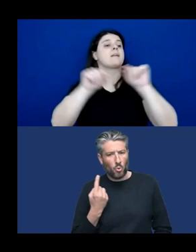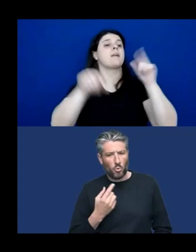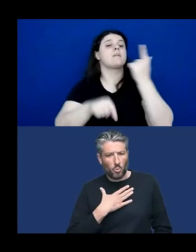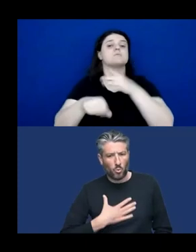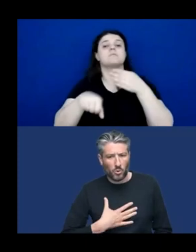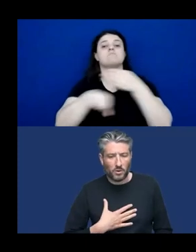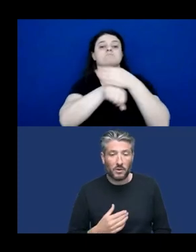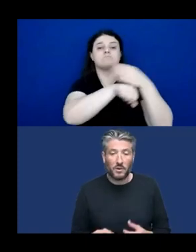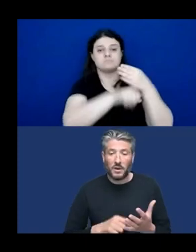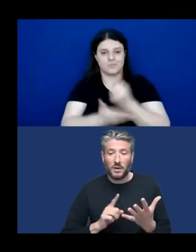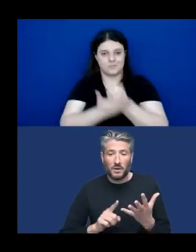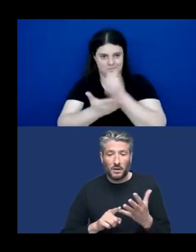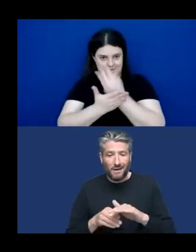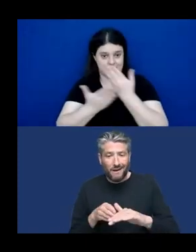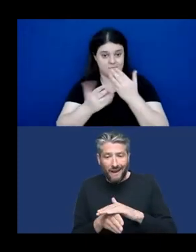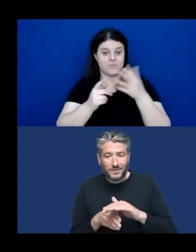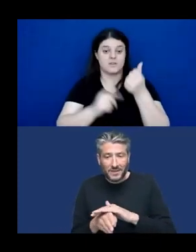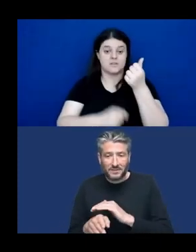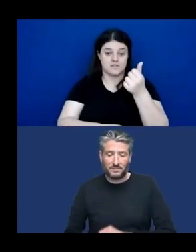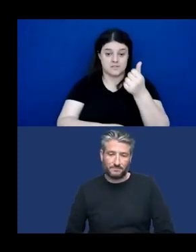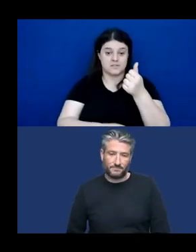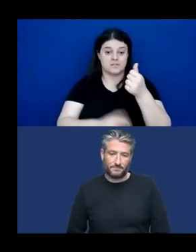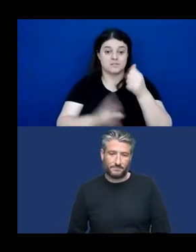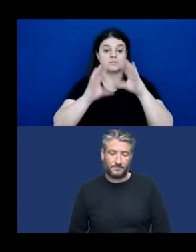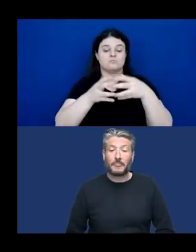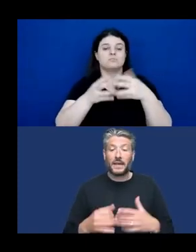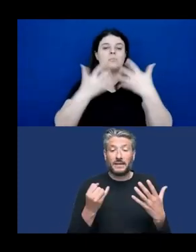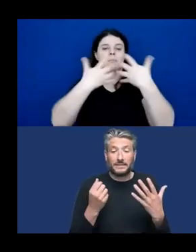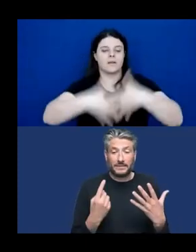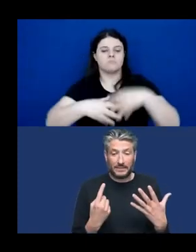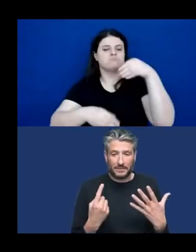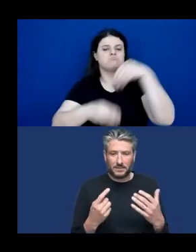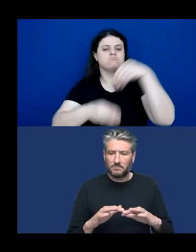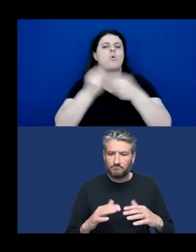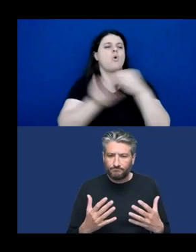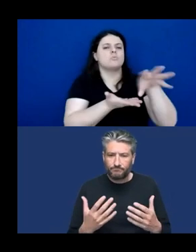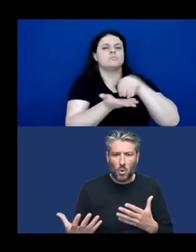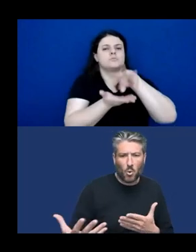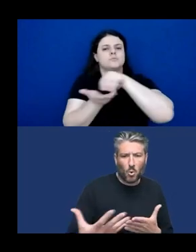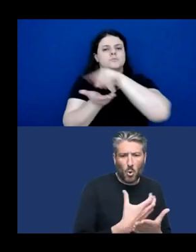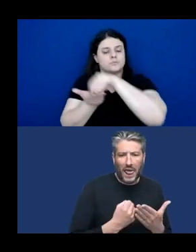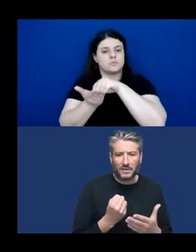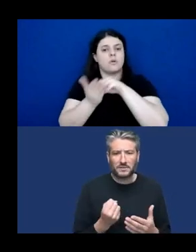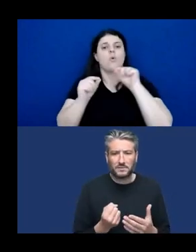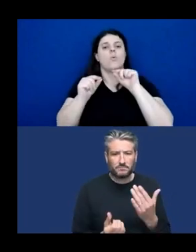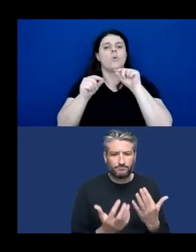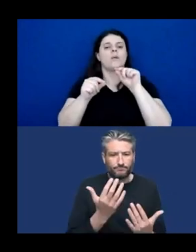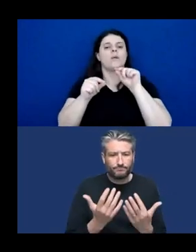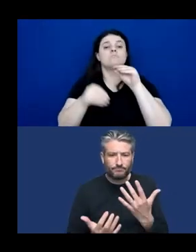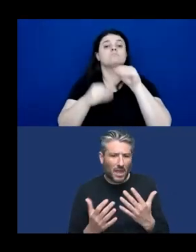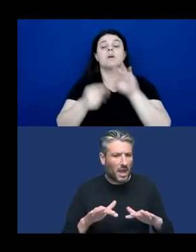data? Six, the collection mechanism. How is the data collected and how does the collection itself impact the community?